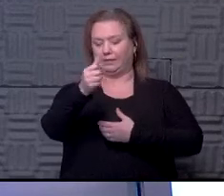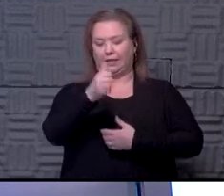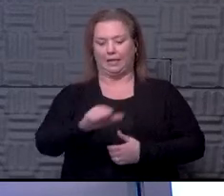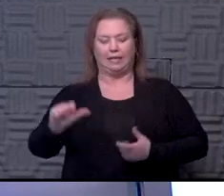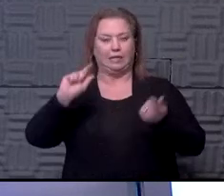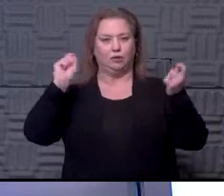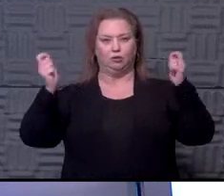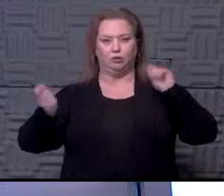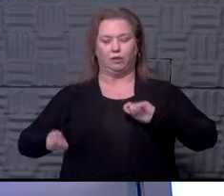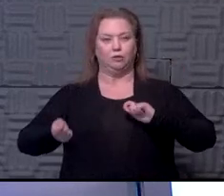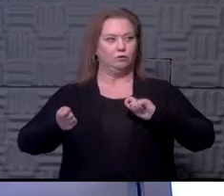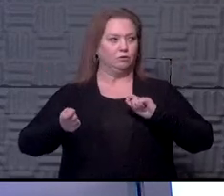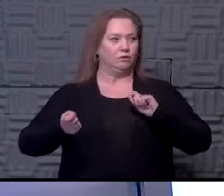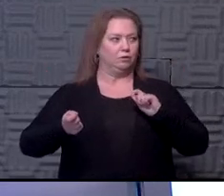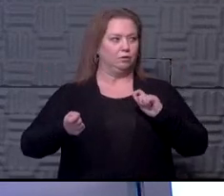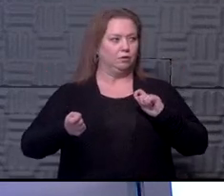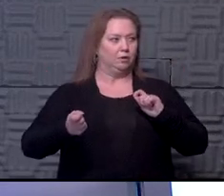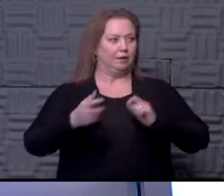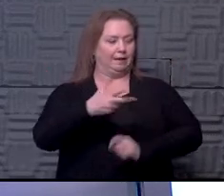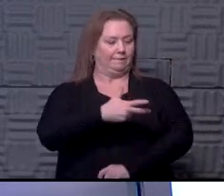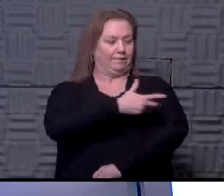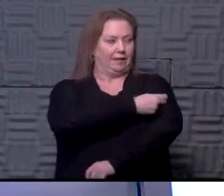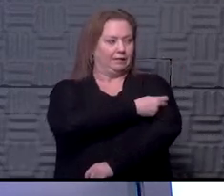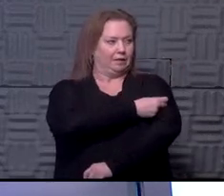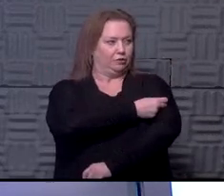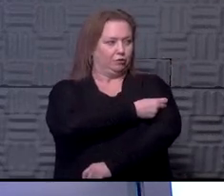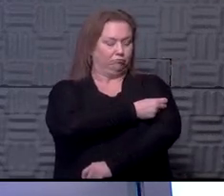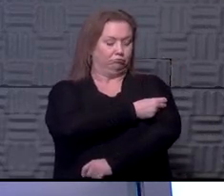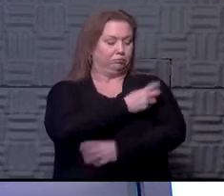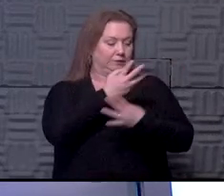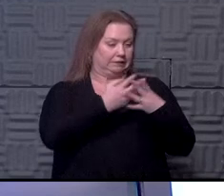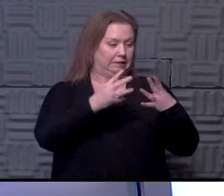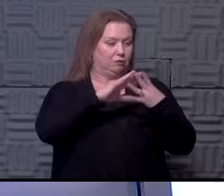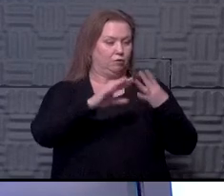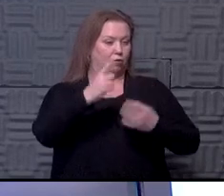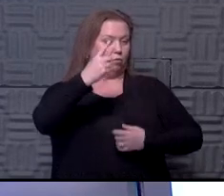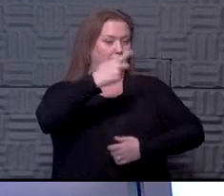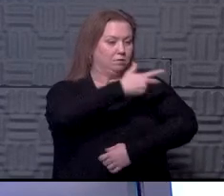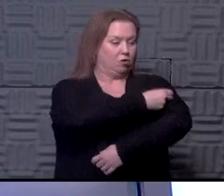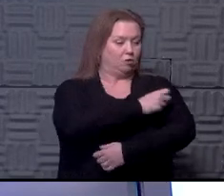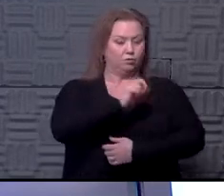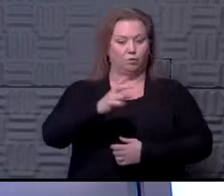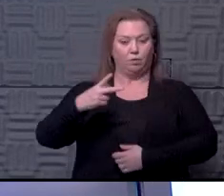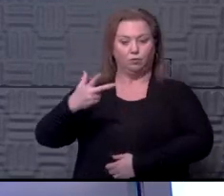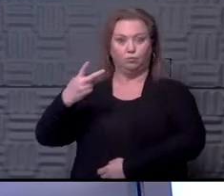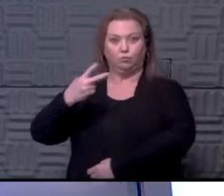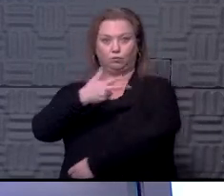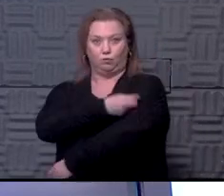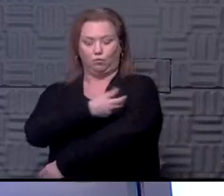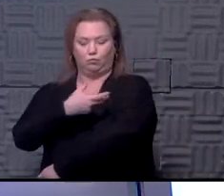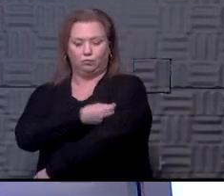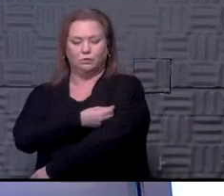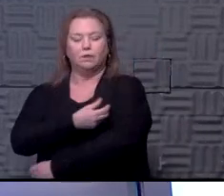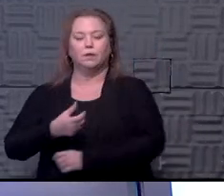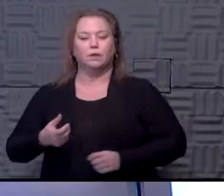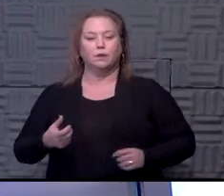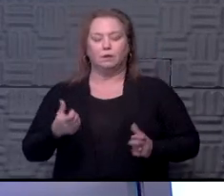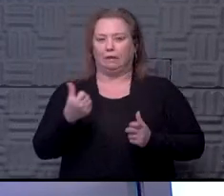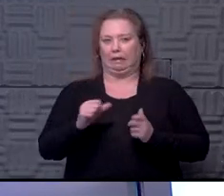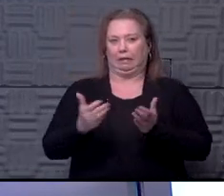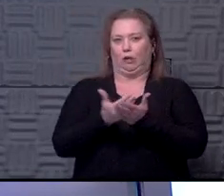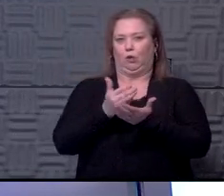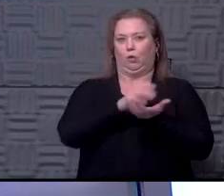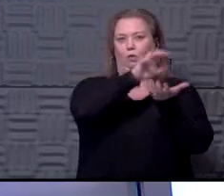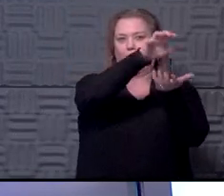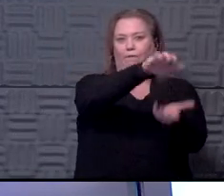change either in vaccination administration schedules, a single dose or a change to the existing, or any new